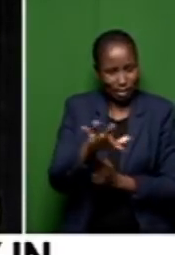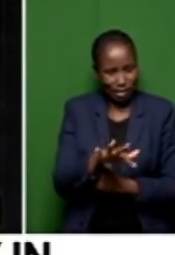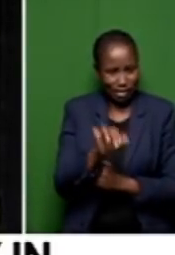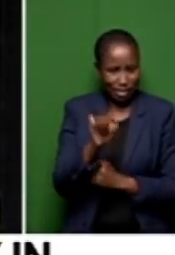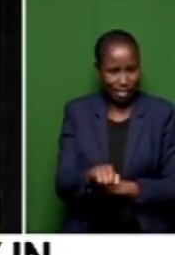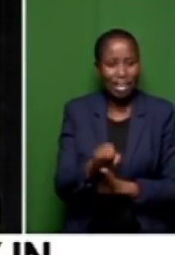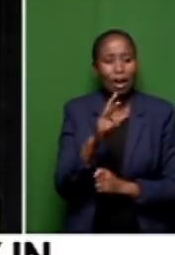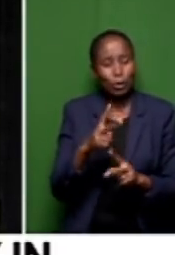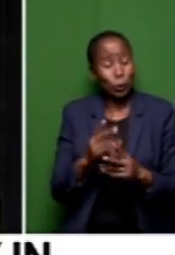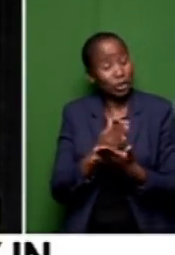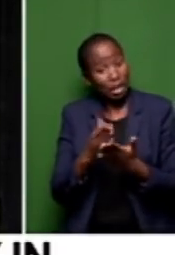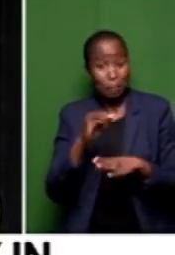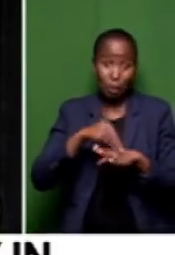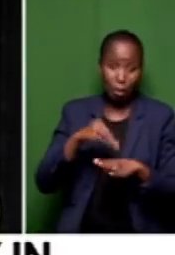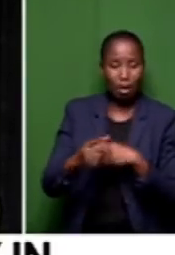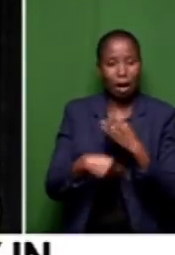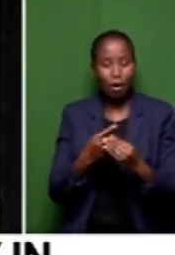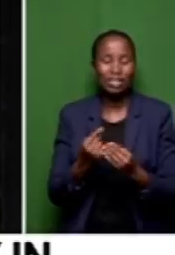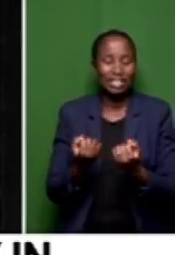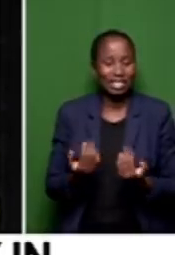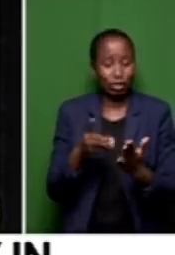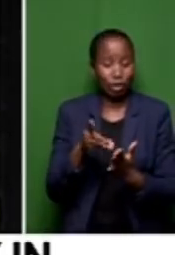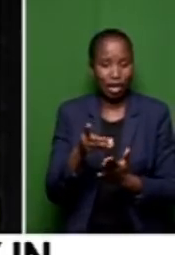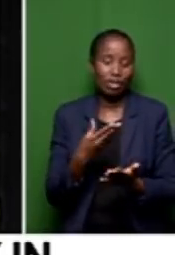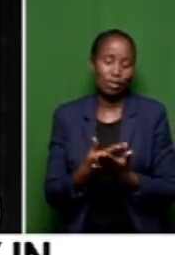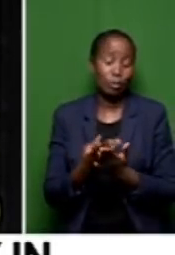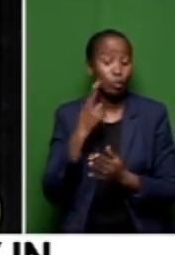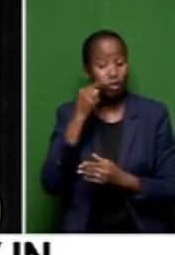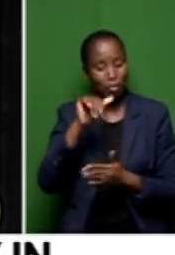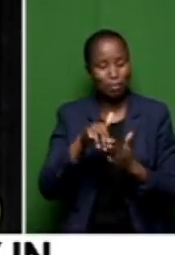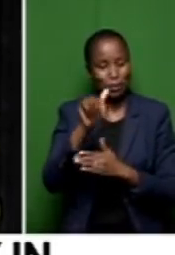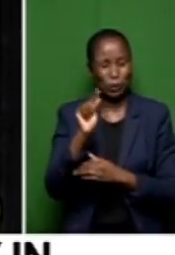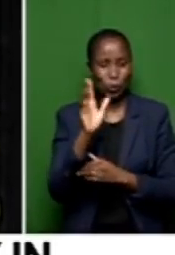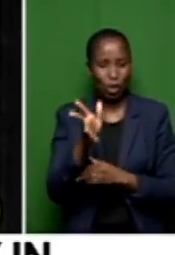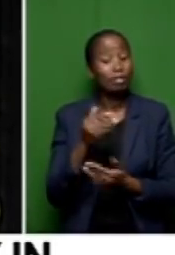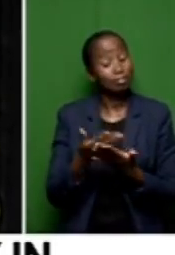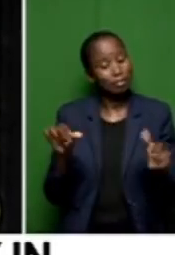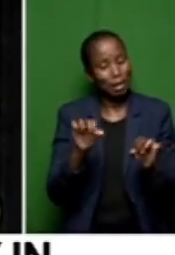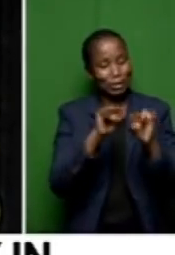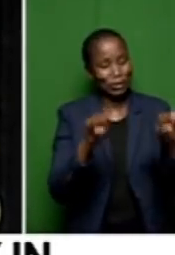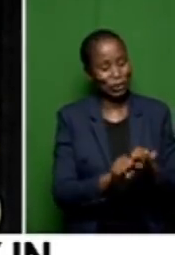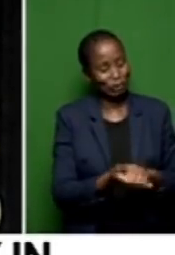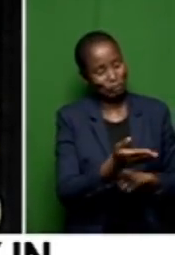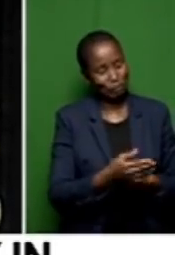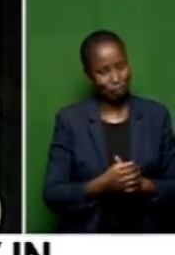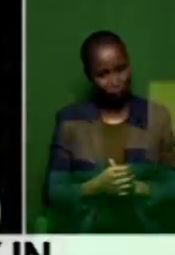some of the issues with regard to service delivery as we lead up to the November 1st poll. With that, it's back to studio.